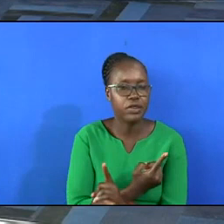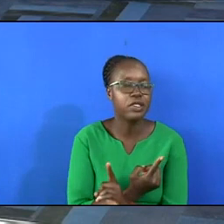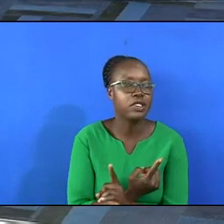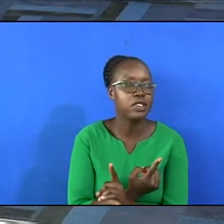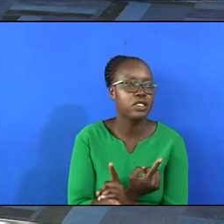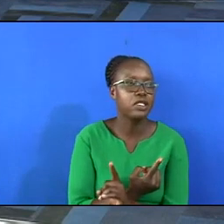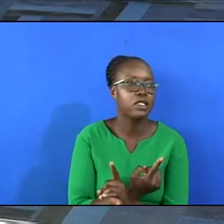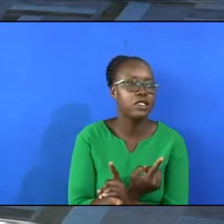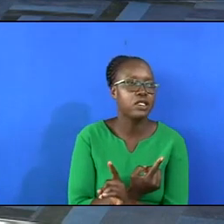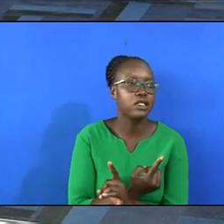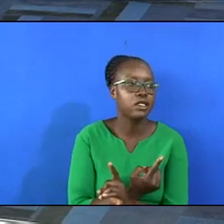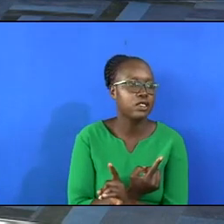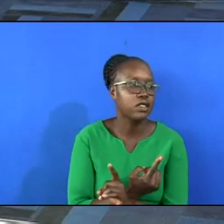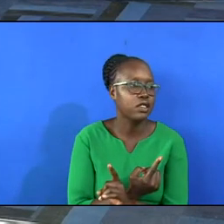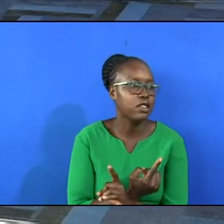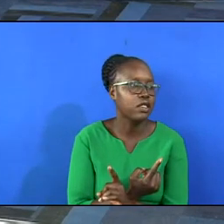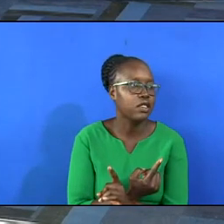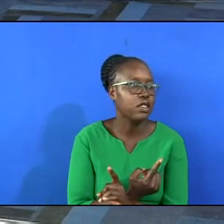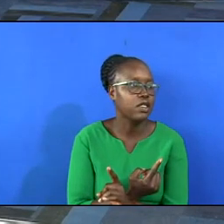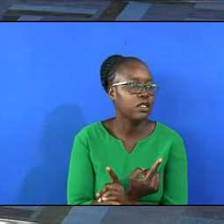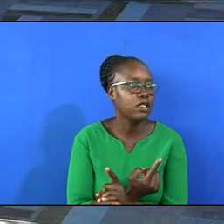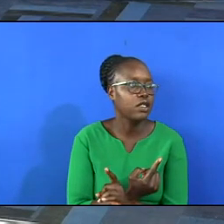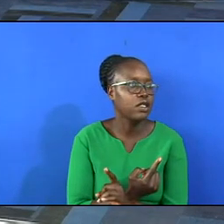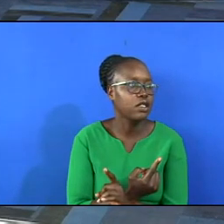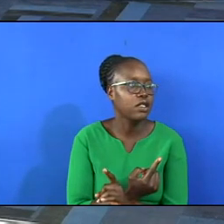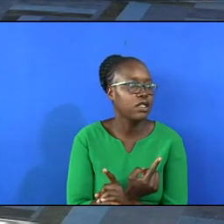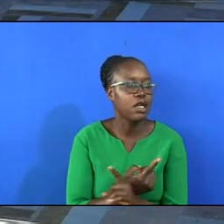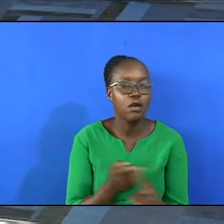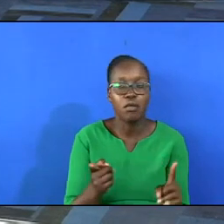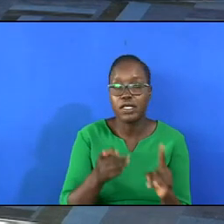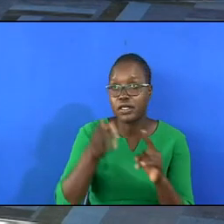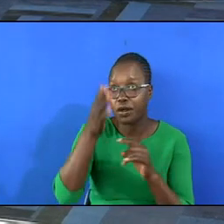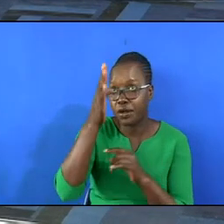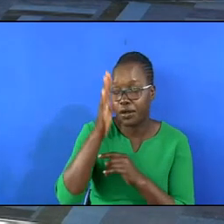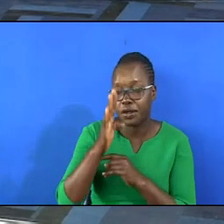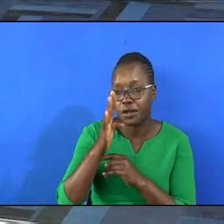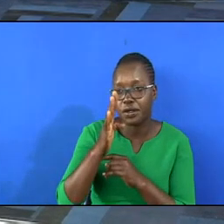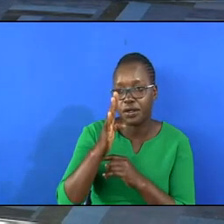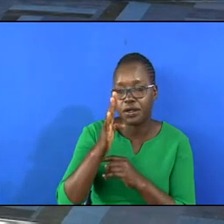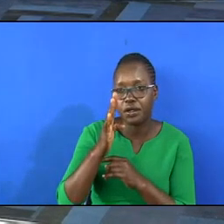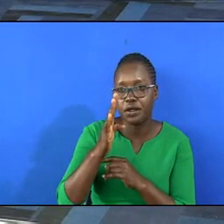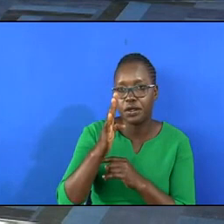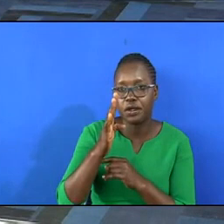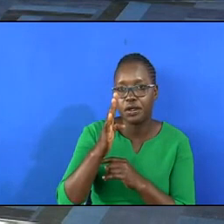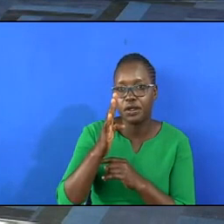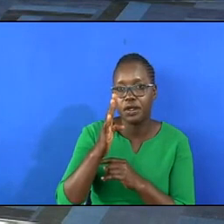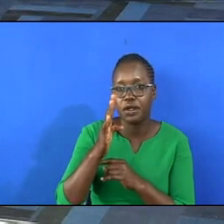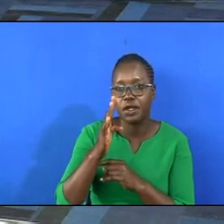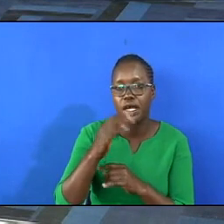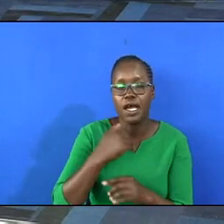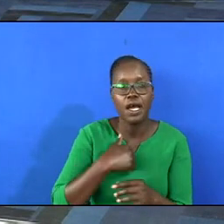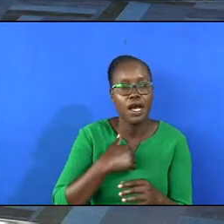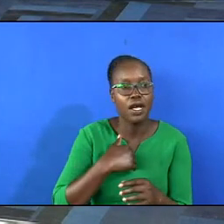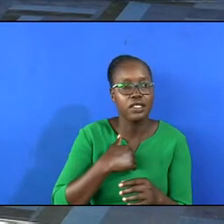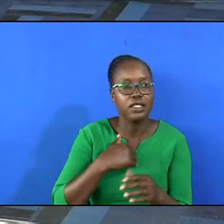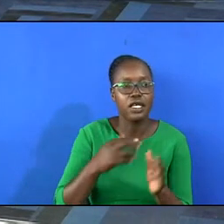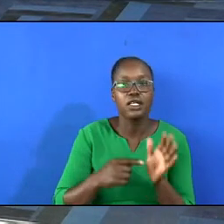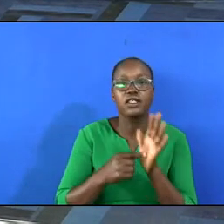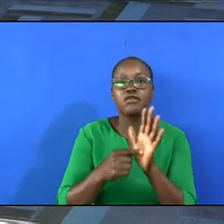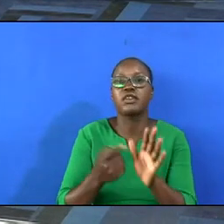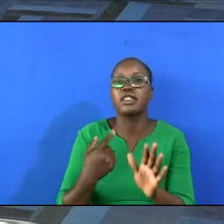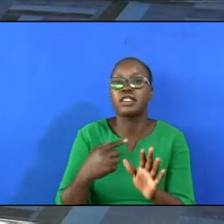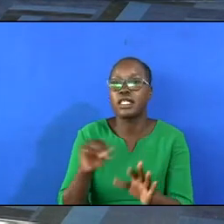You go to the next verse. The next verse says God has revealed them to us.